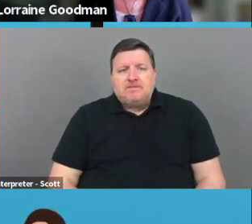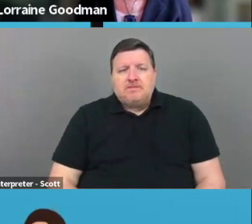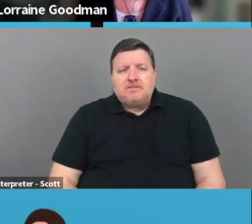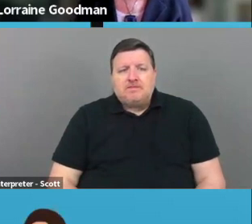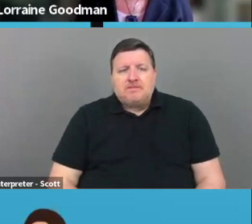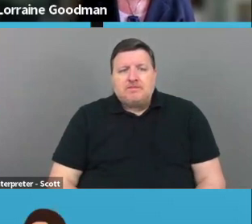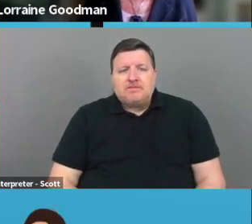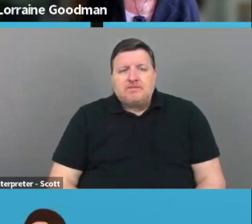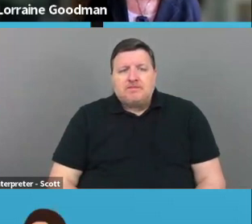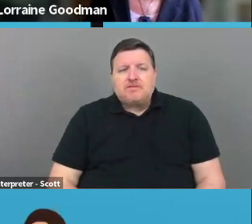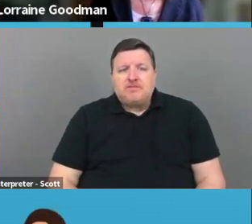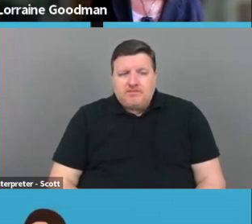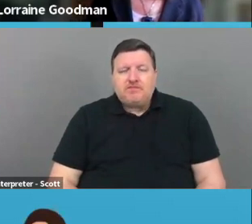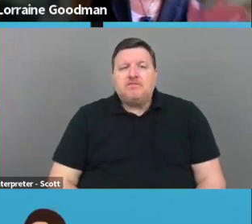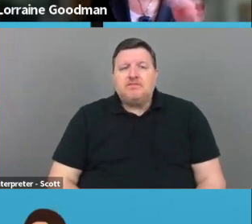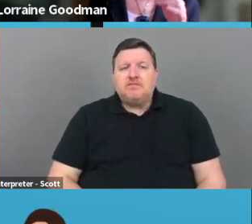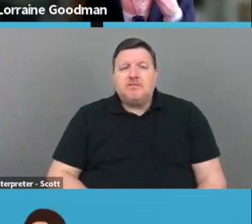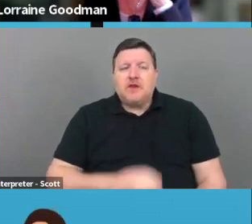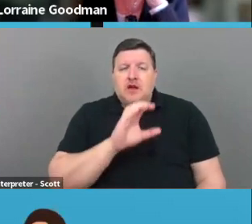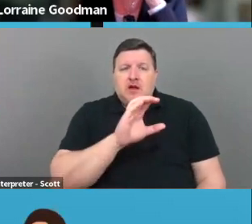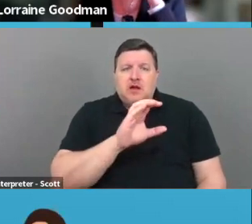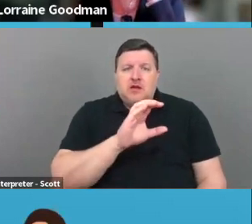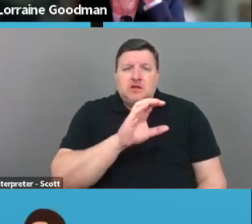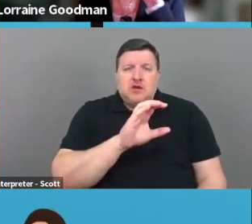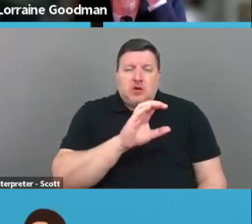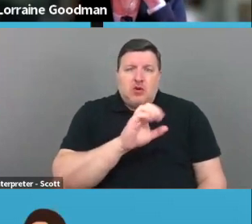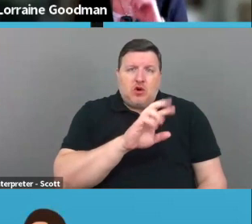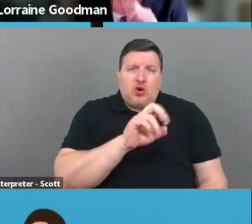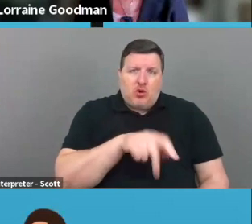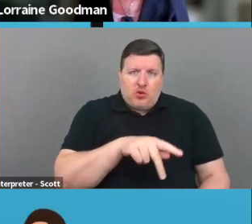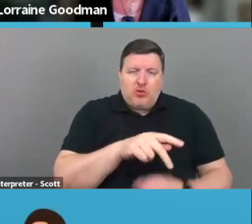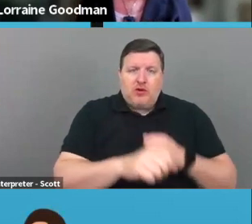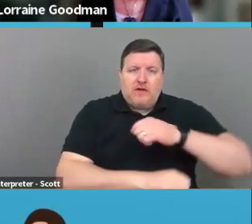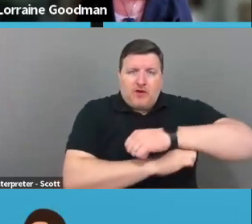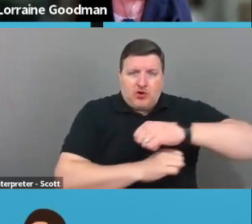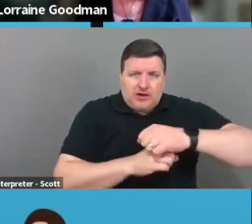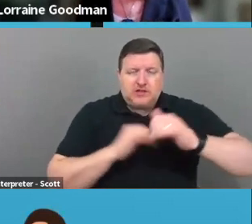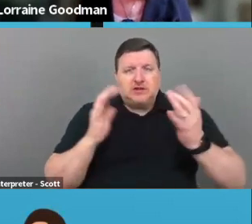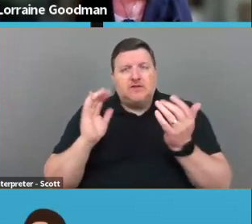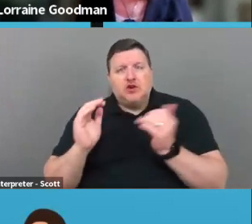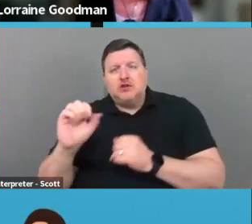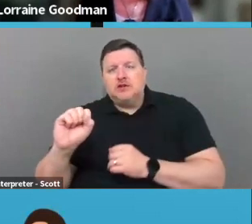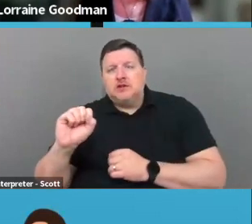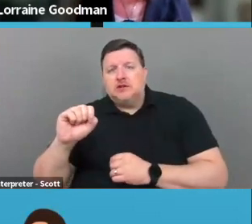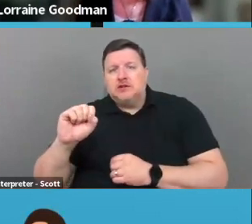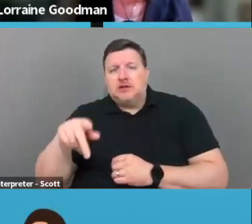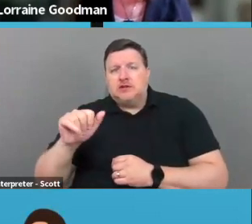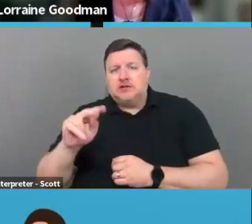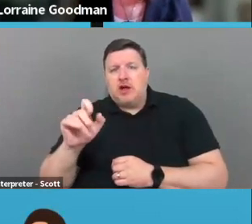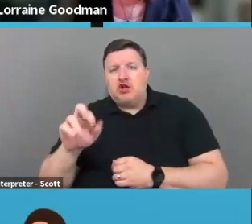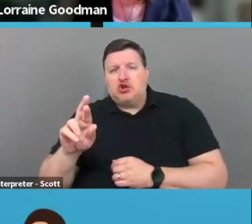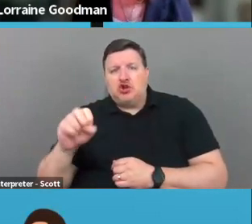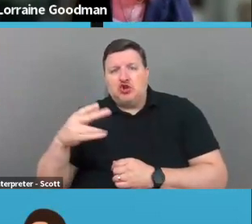Corporate versus foundation versus sponsorship. Corporate foundations, oftentimes those